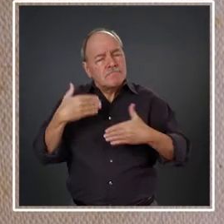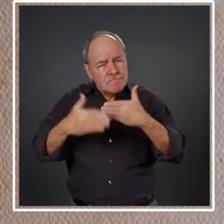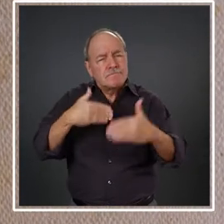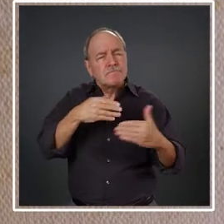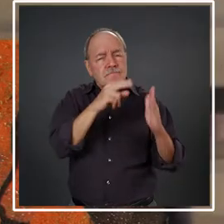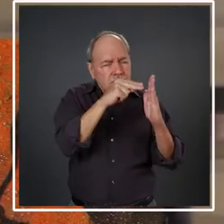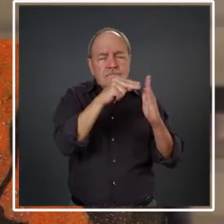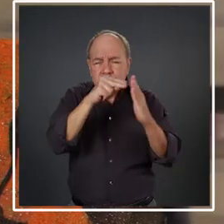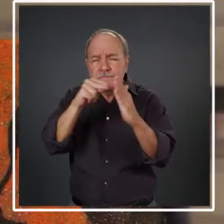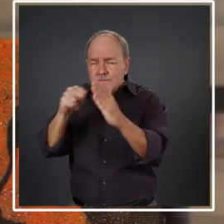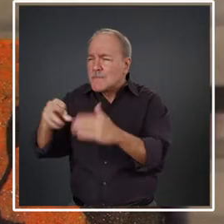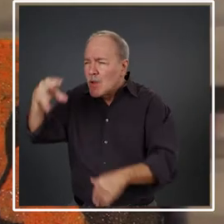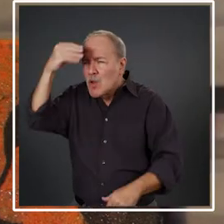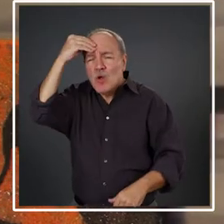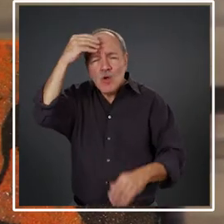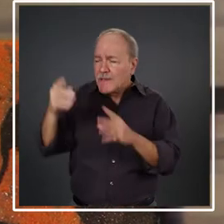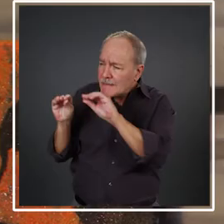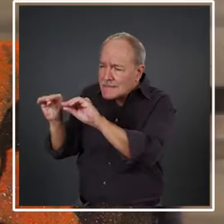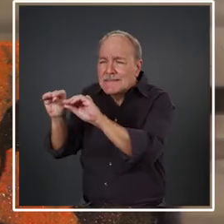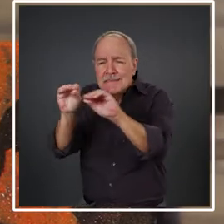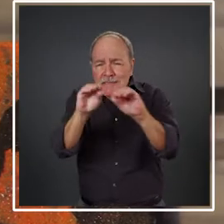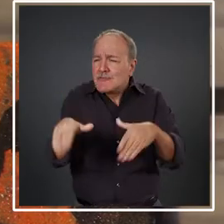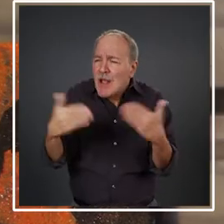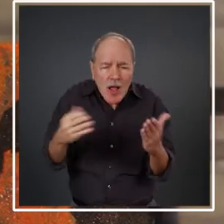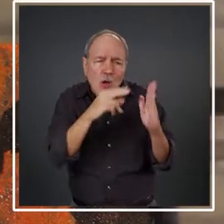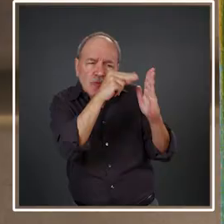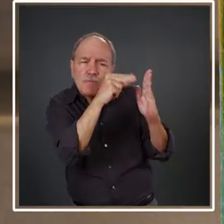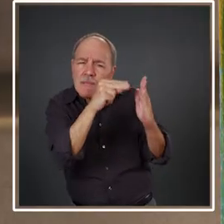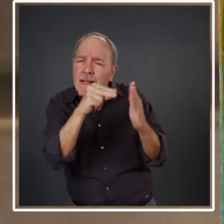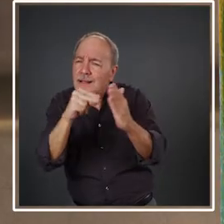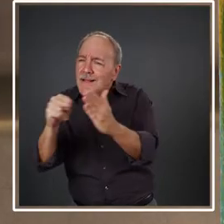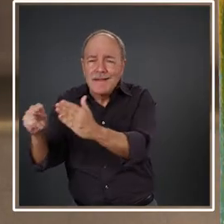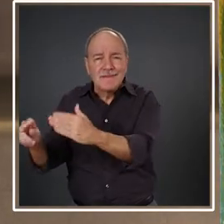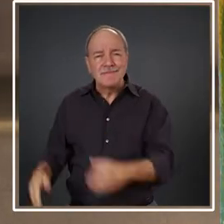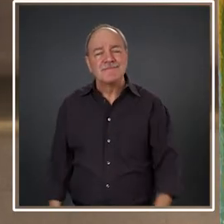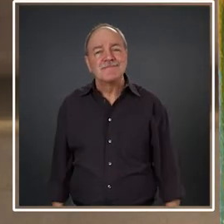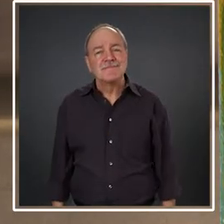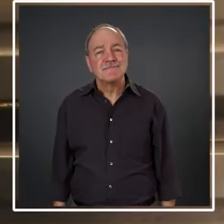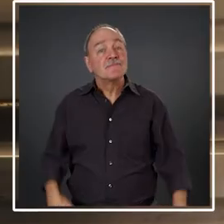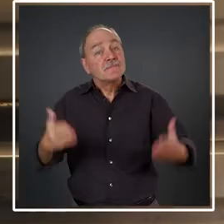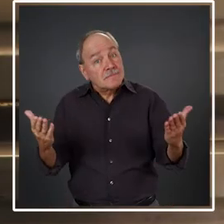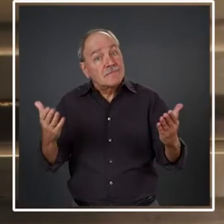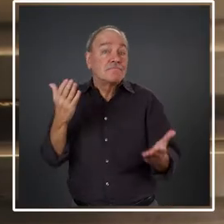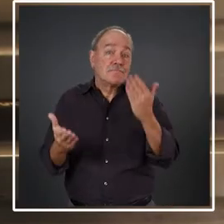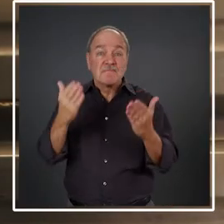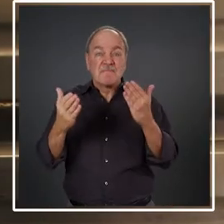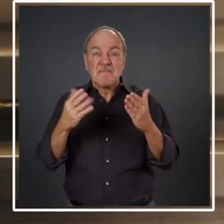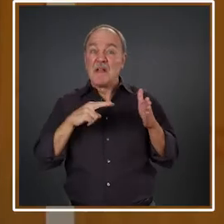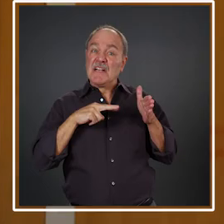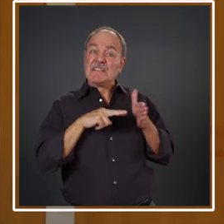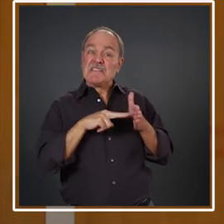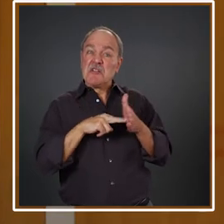I want to keep painting and learning more so that I can teach others how to paint, how to acquire skills,